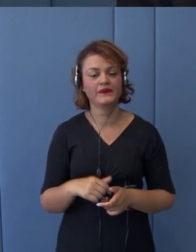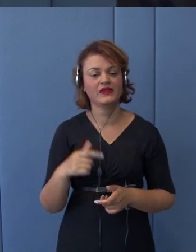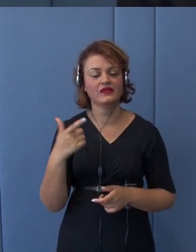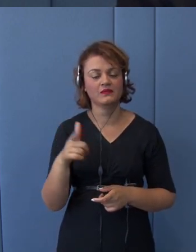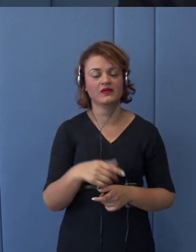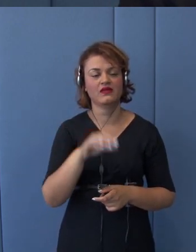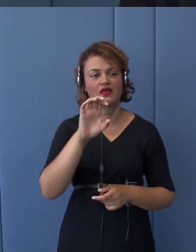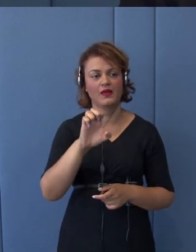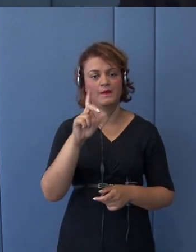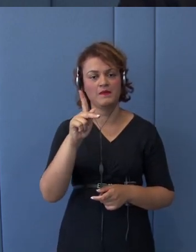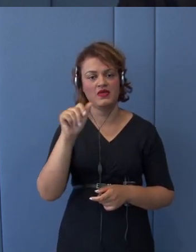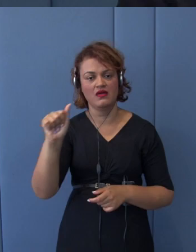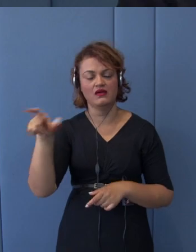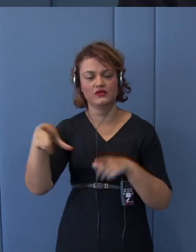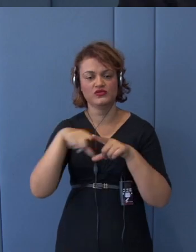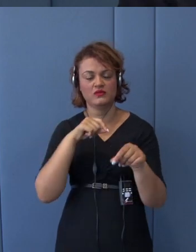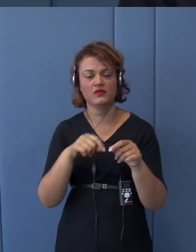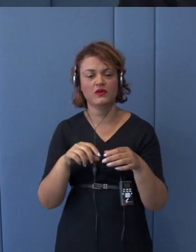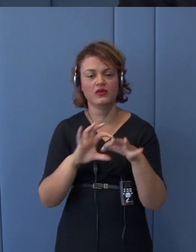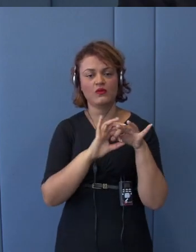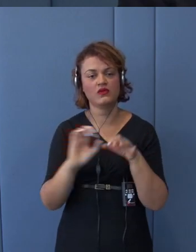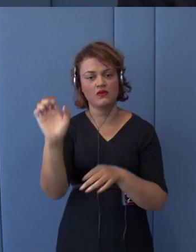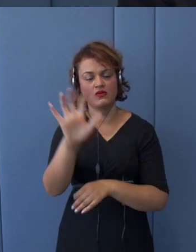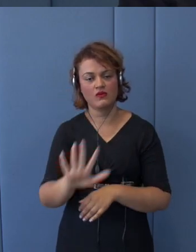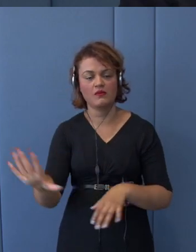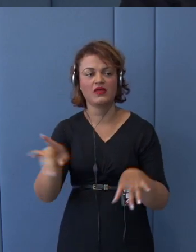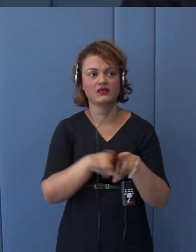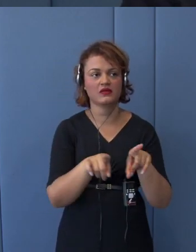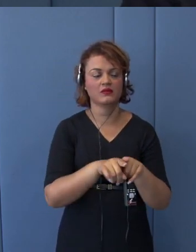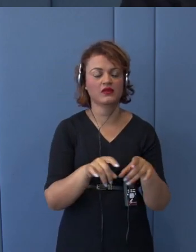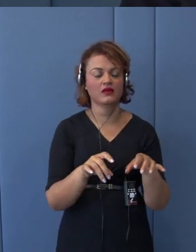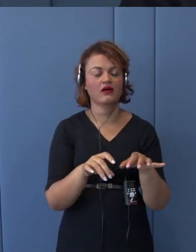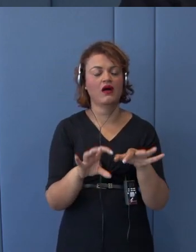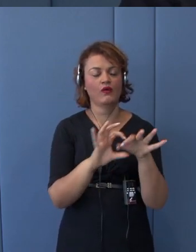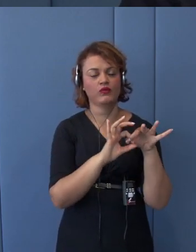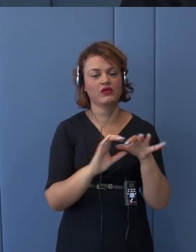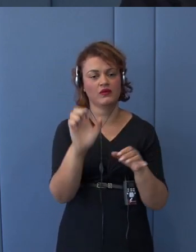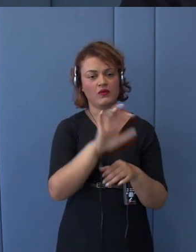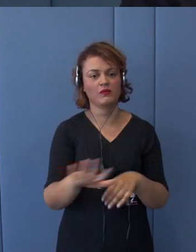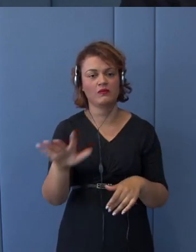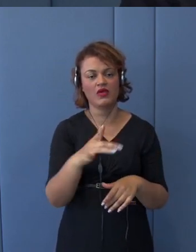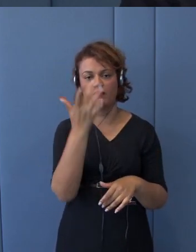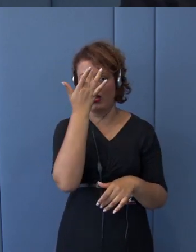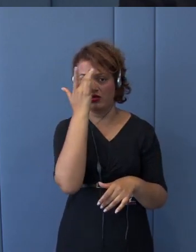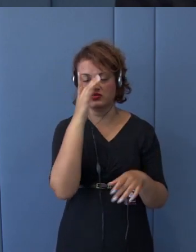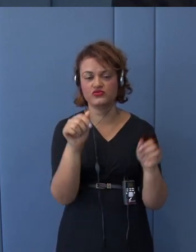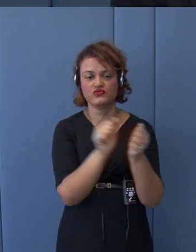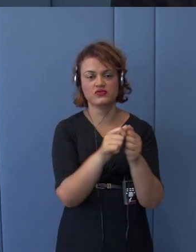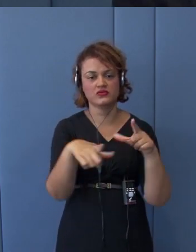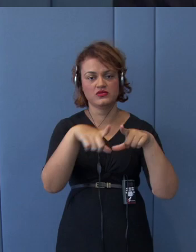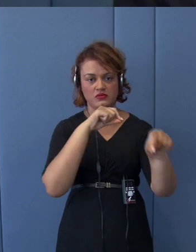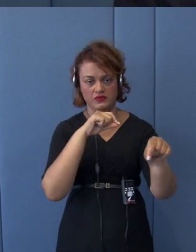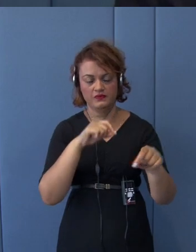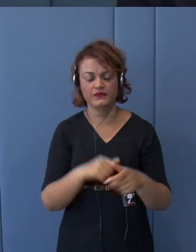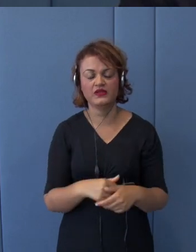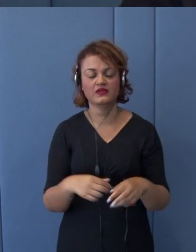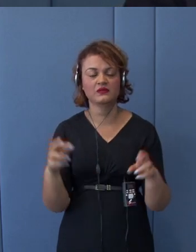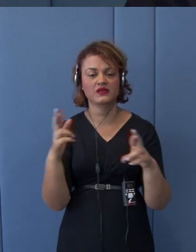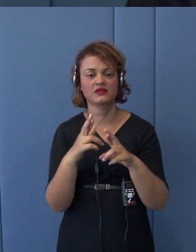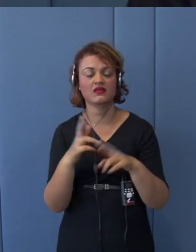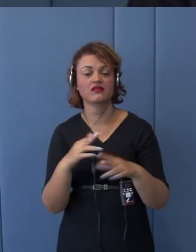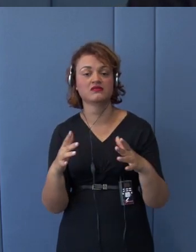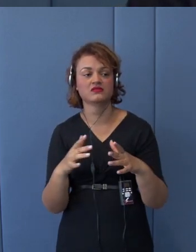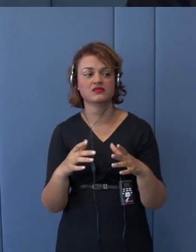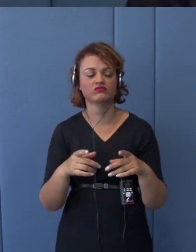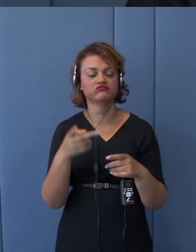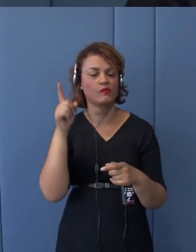as on the Japan-India, EPA, and more recently on Japan-U.S. relations under Minister for Foreign